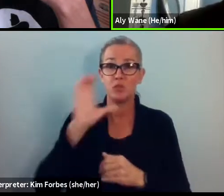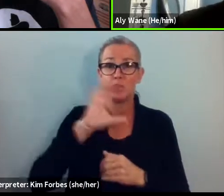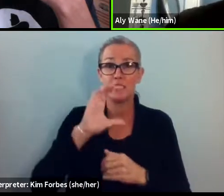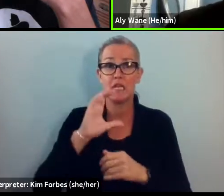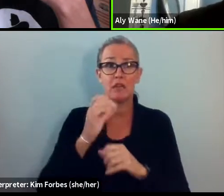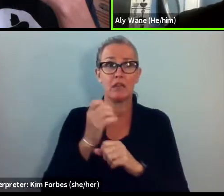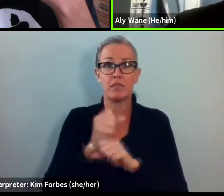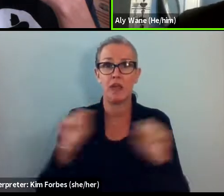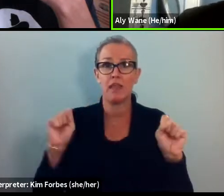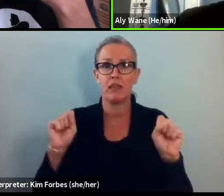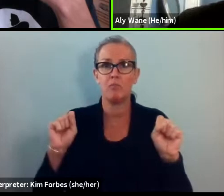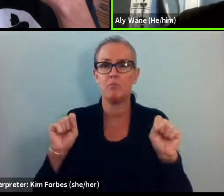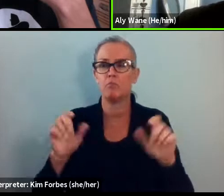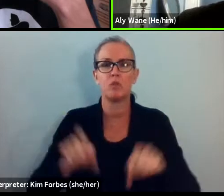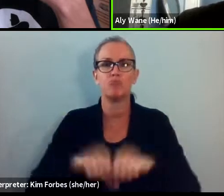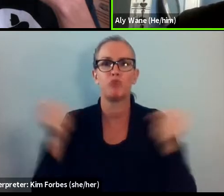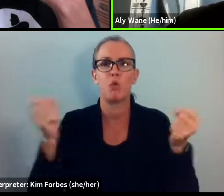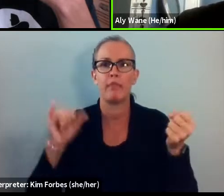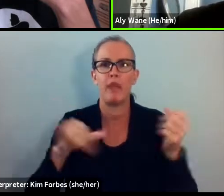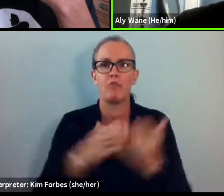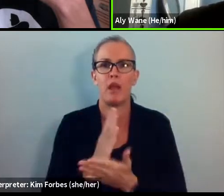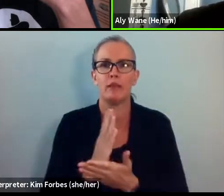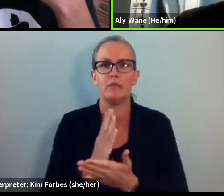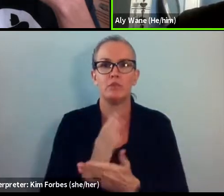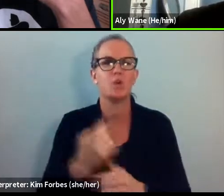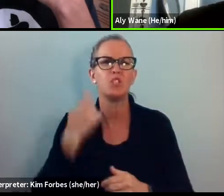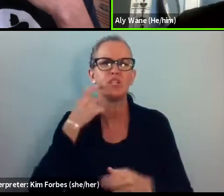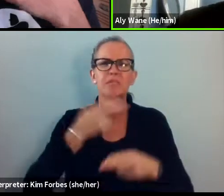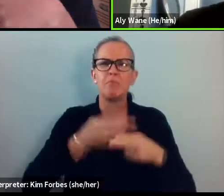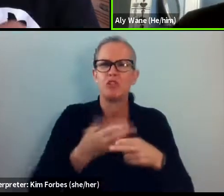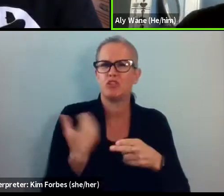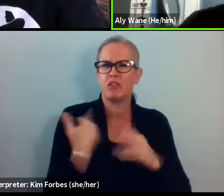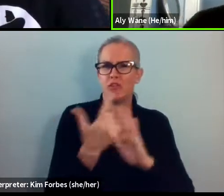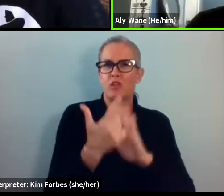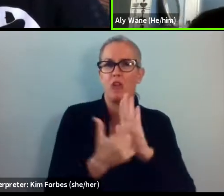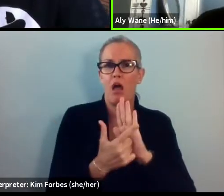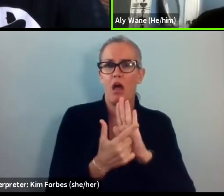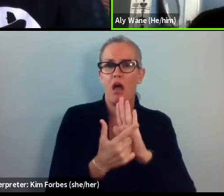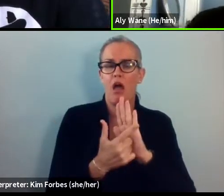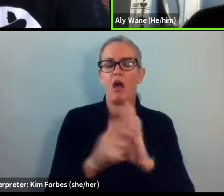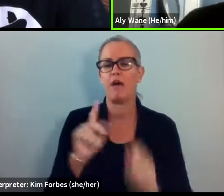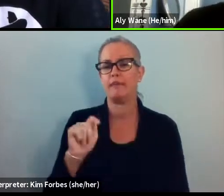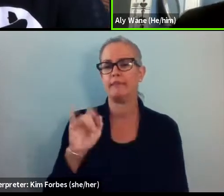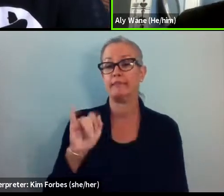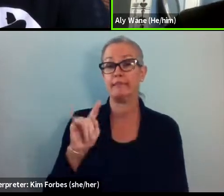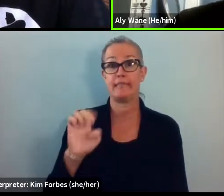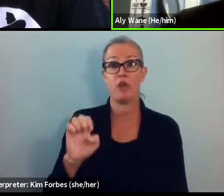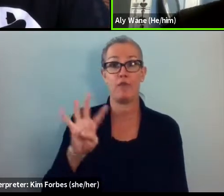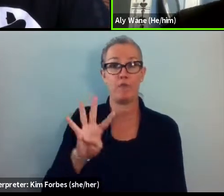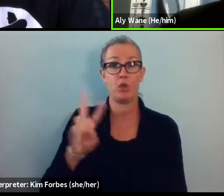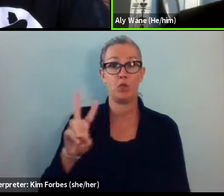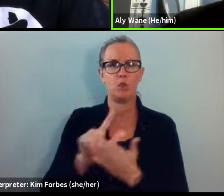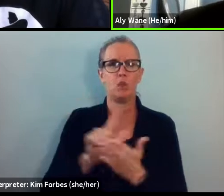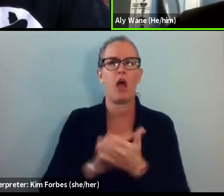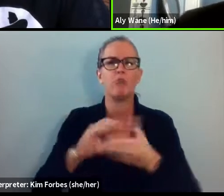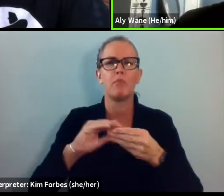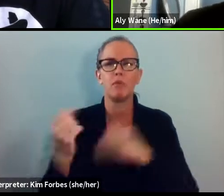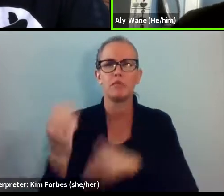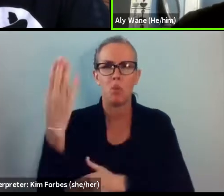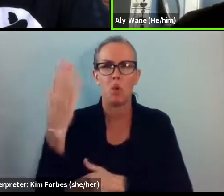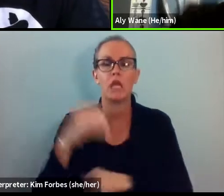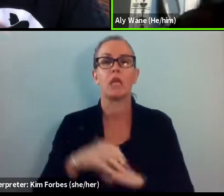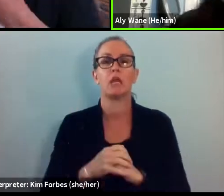under a law which was just mentioned earlier on the Title 42 law, which had been applied by the Trump